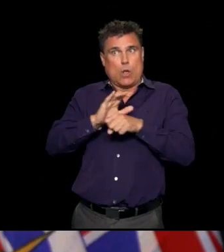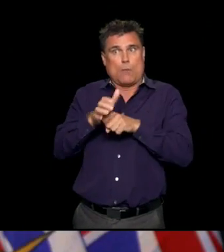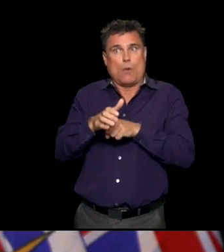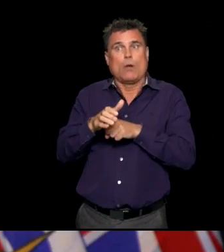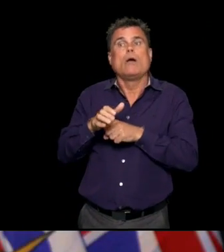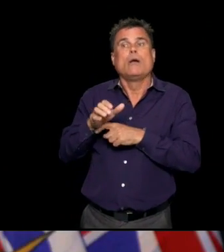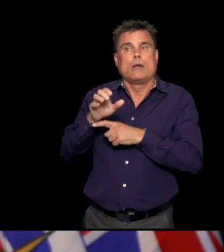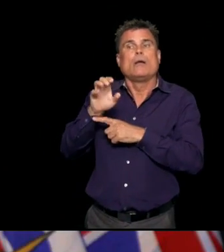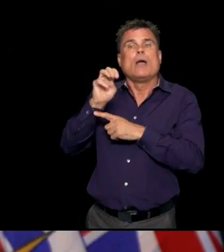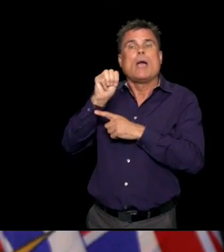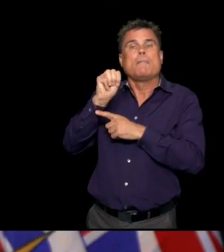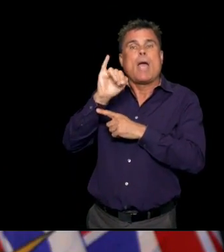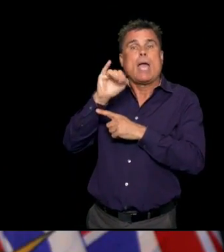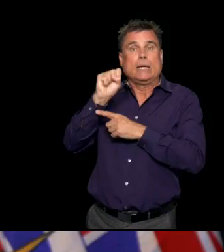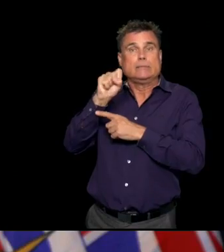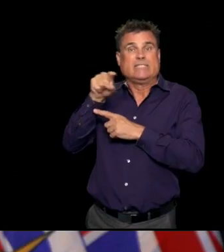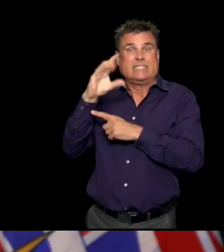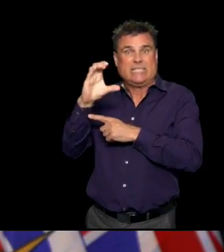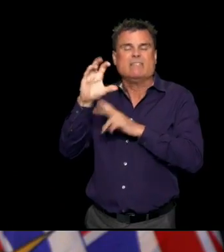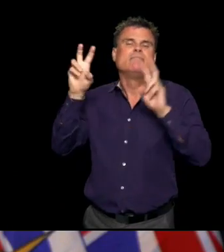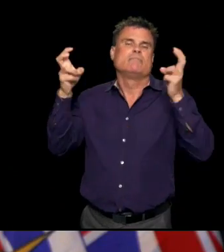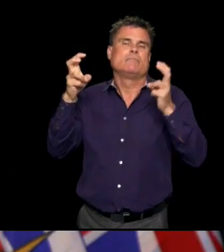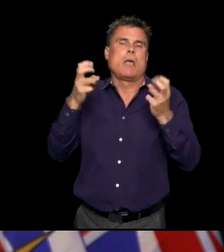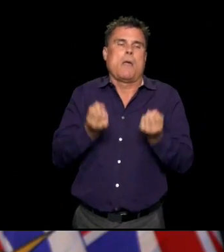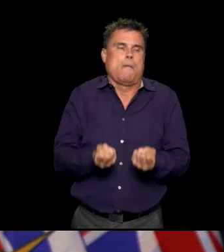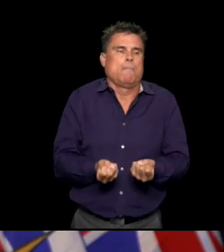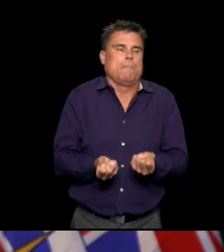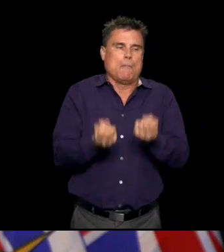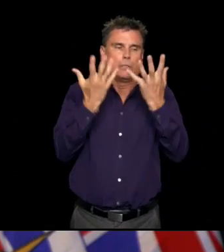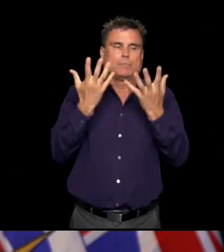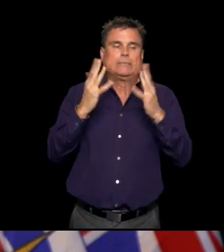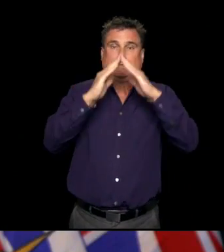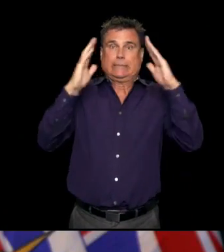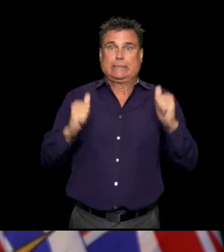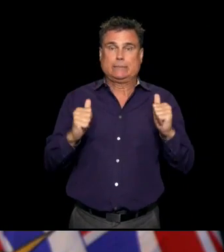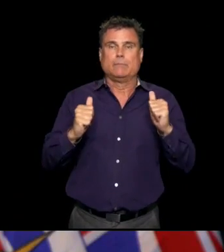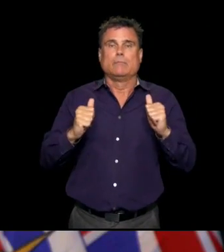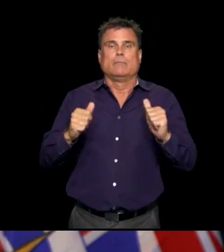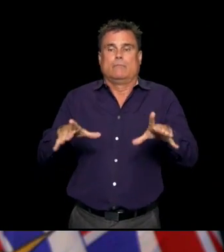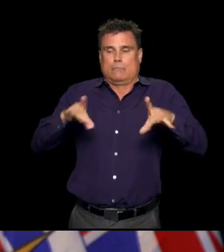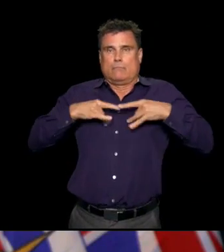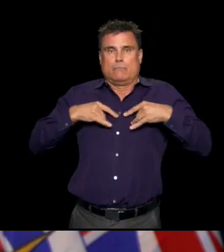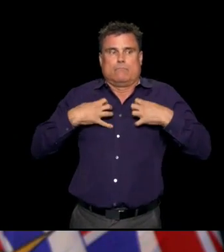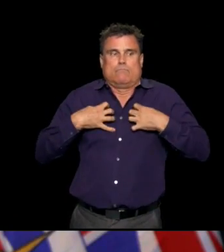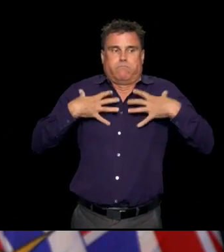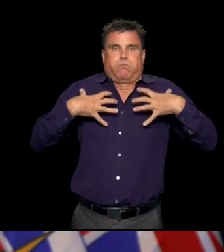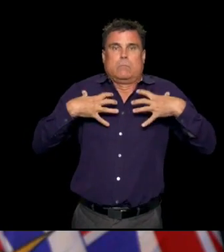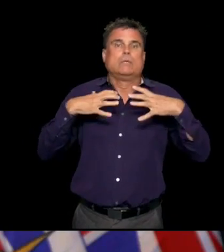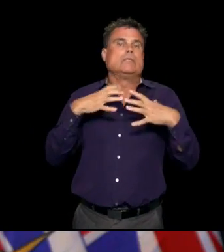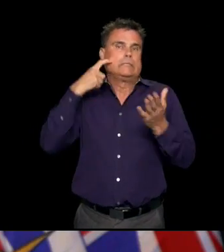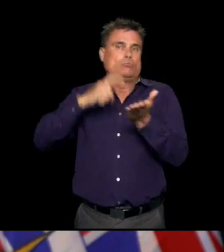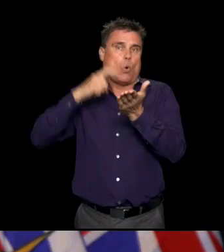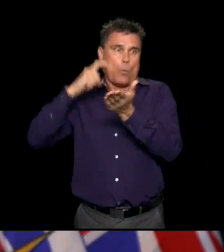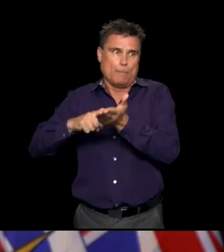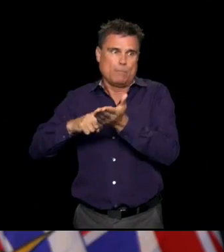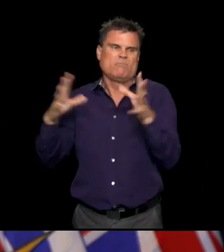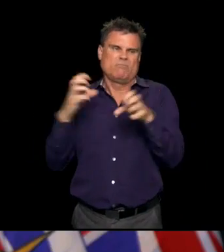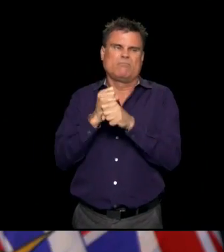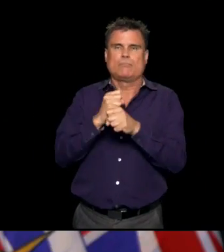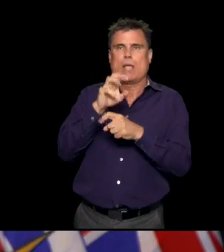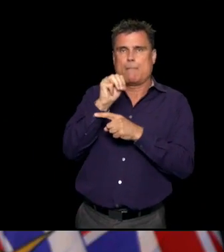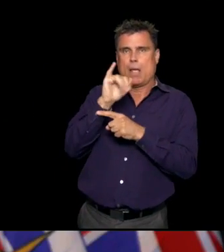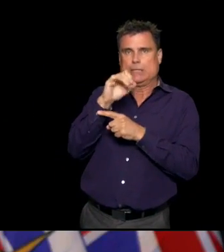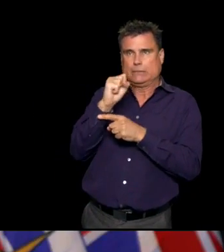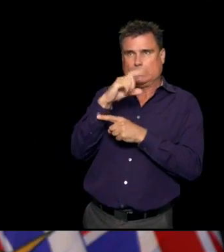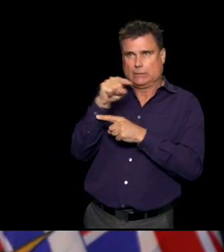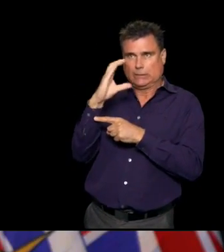-system inflammatory syndrome in children and adolescents. And this is something that has arisen as being associated